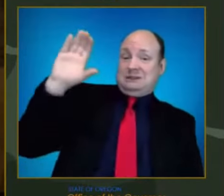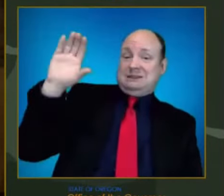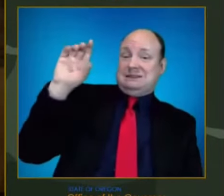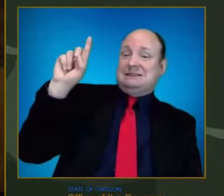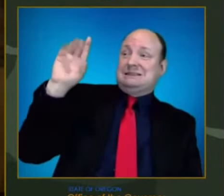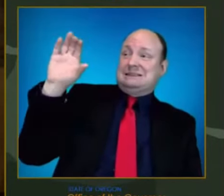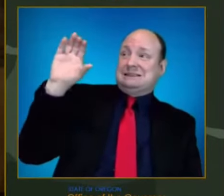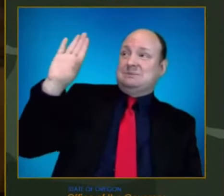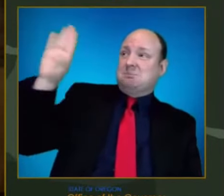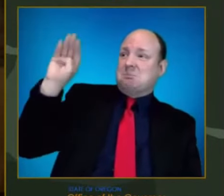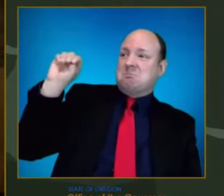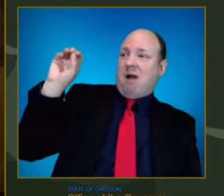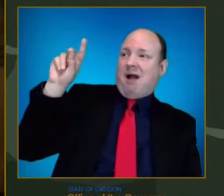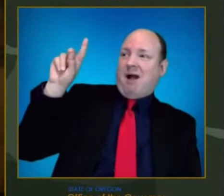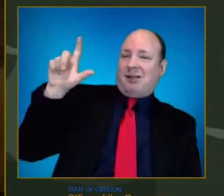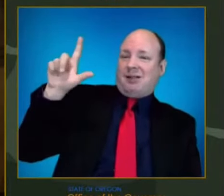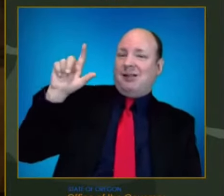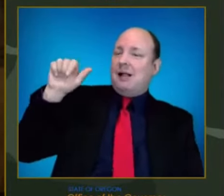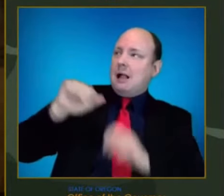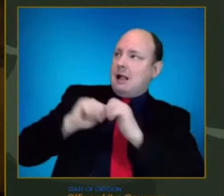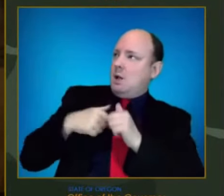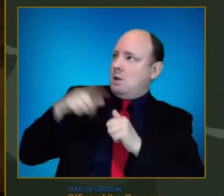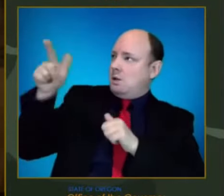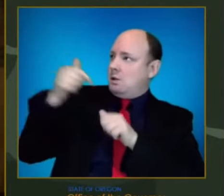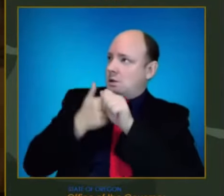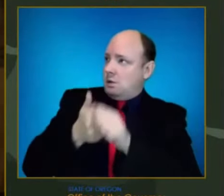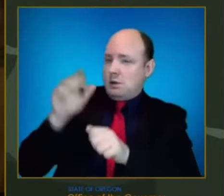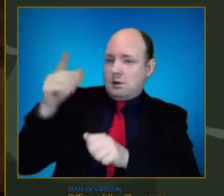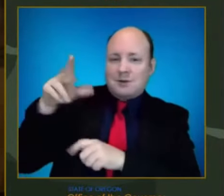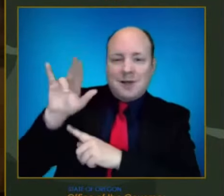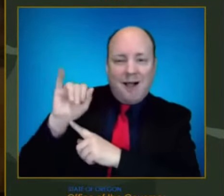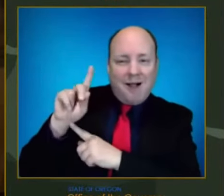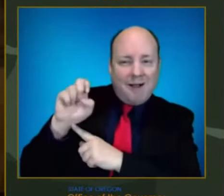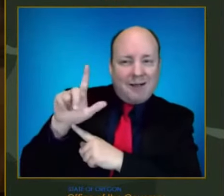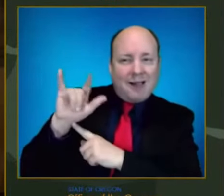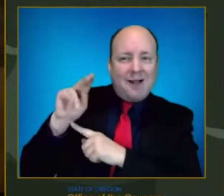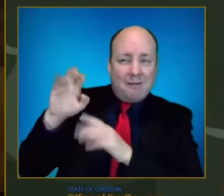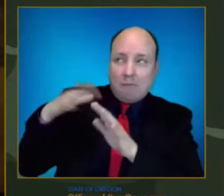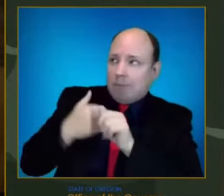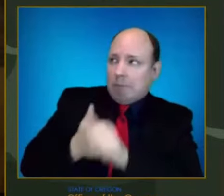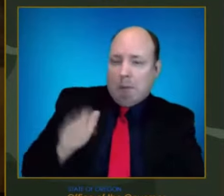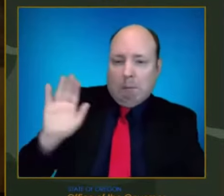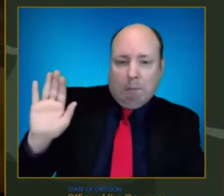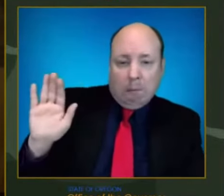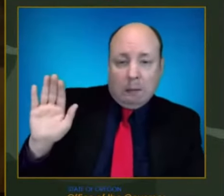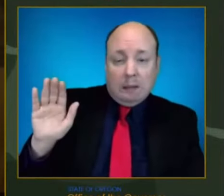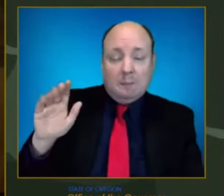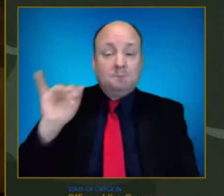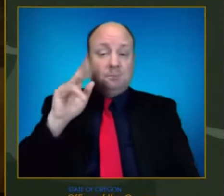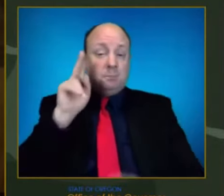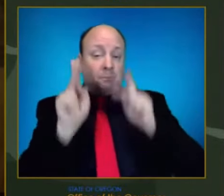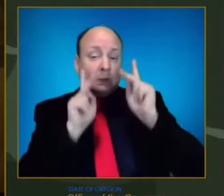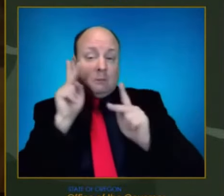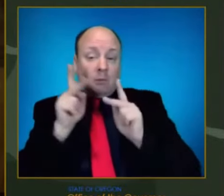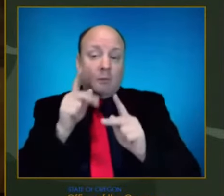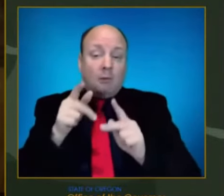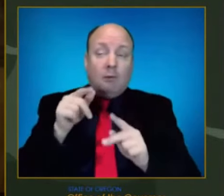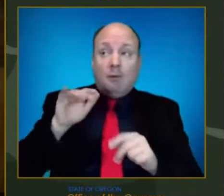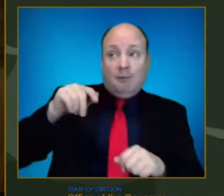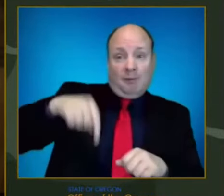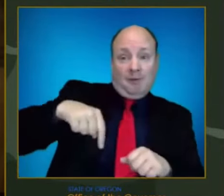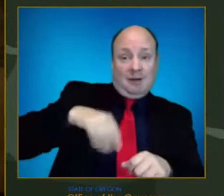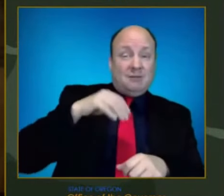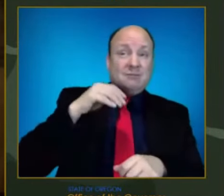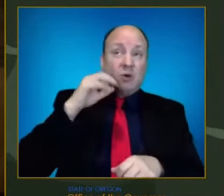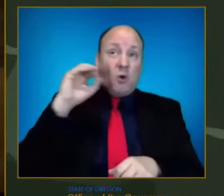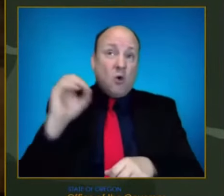to predict it. Now, I will say there are not other forecasters who are doing much of predicting Omicron in Oregon. In fact, around the